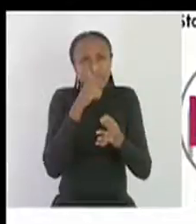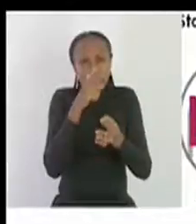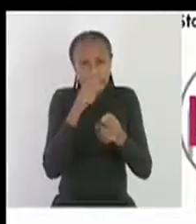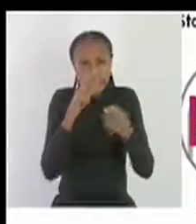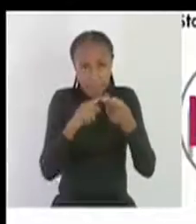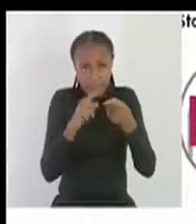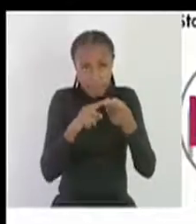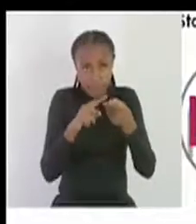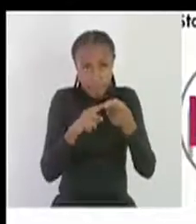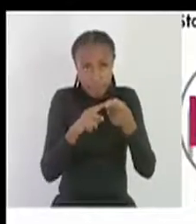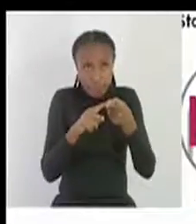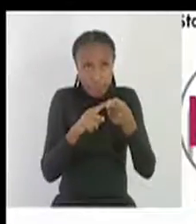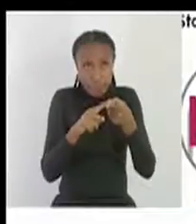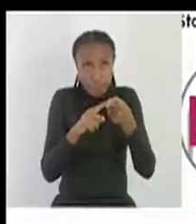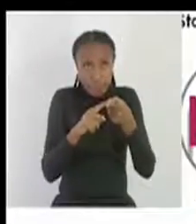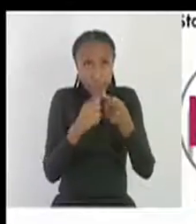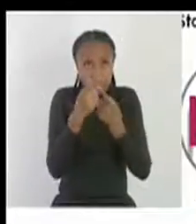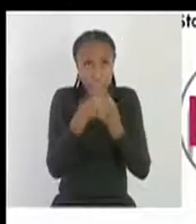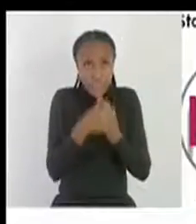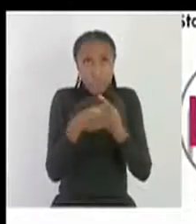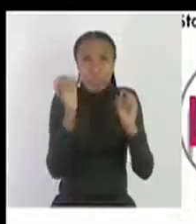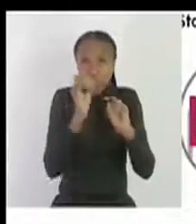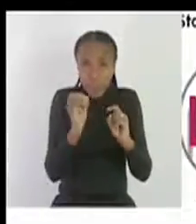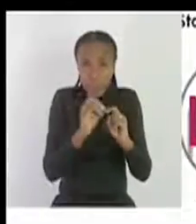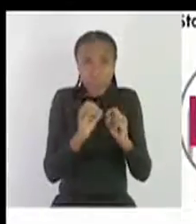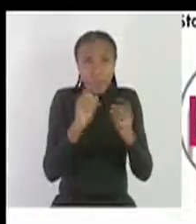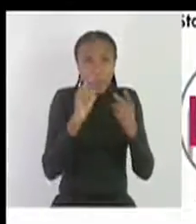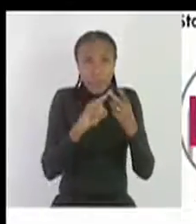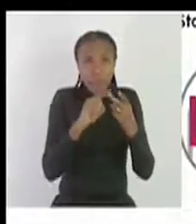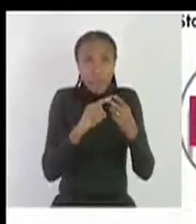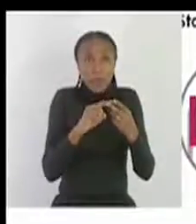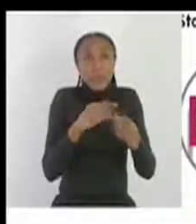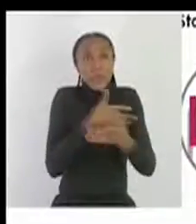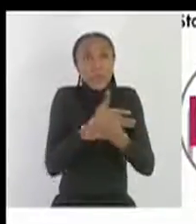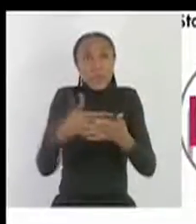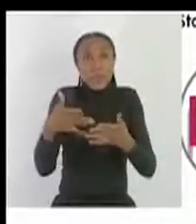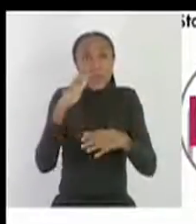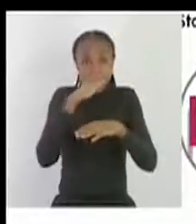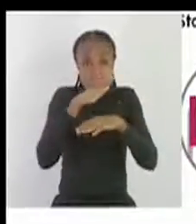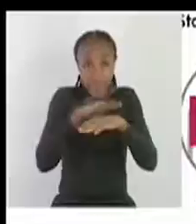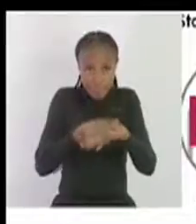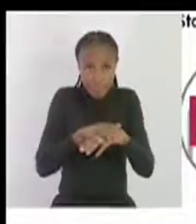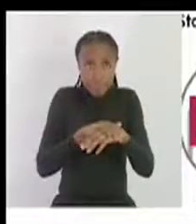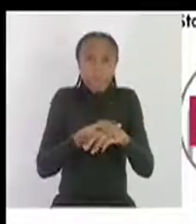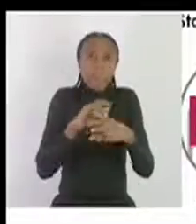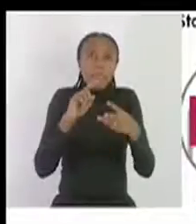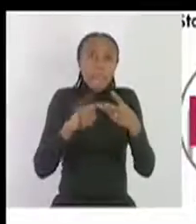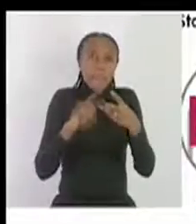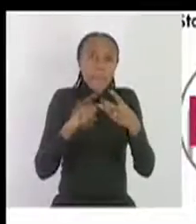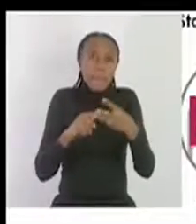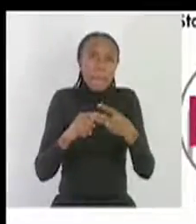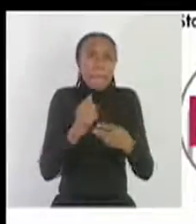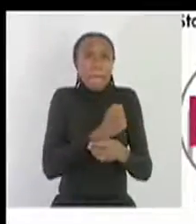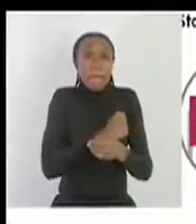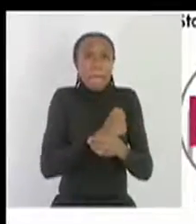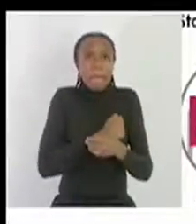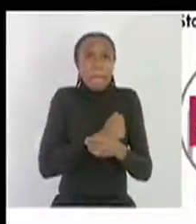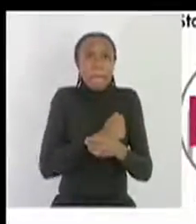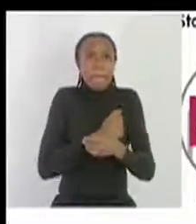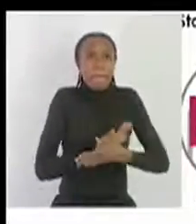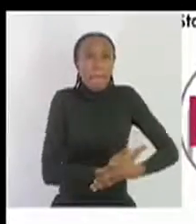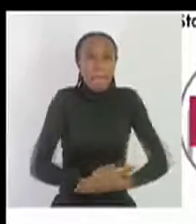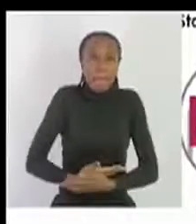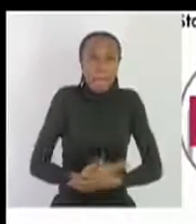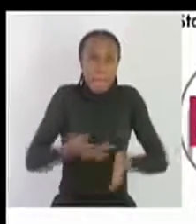the picture shows people that are involved in sexual intercourse and then if there is no condom which is used and then one of them is infected with the